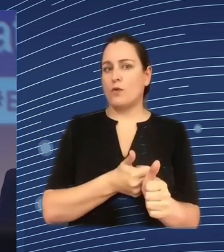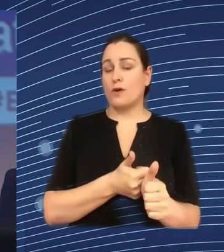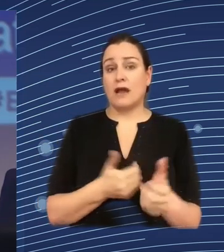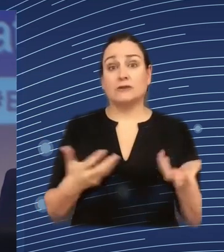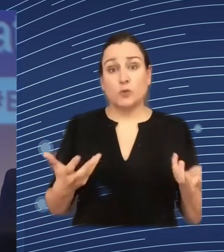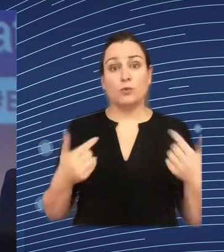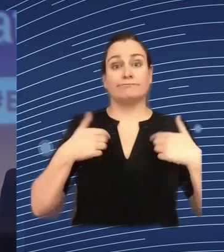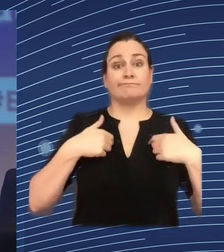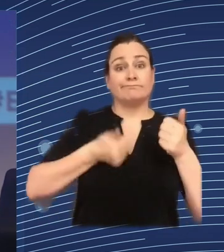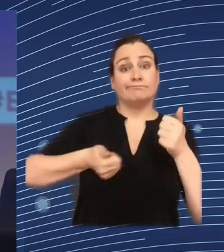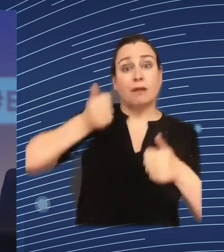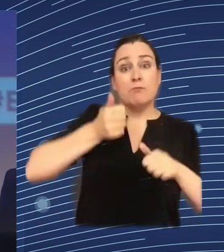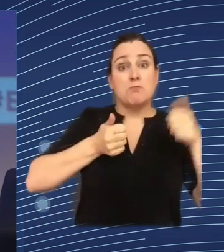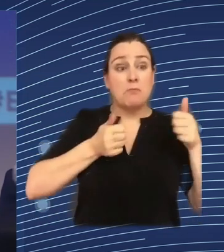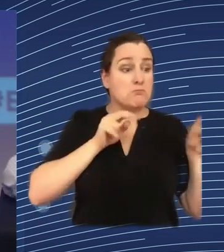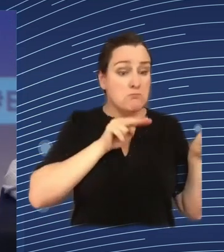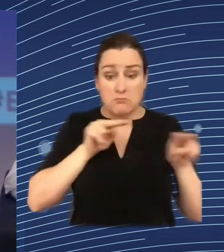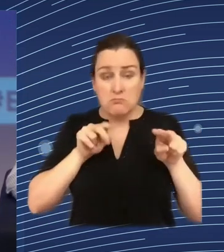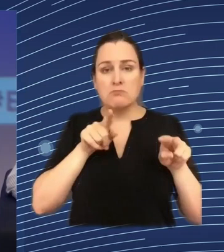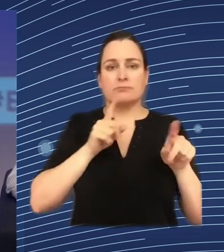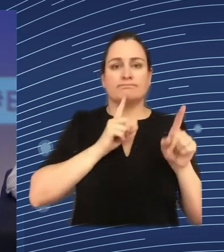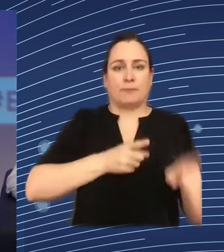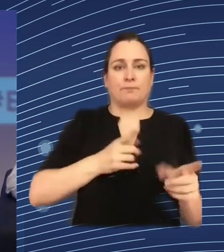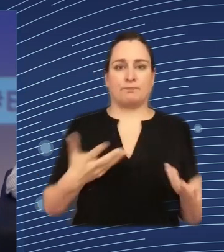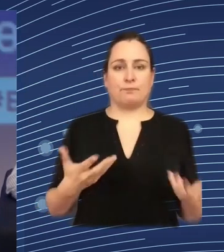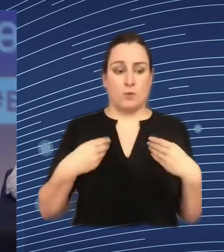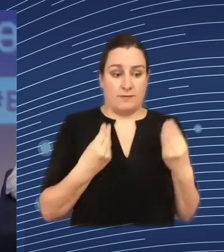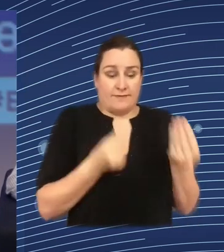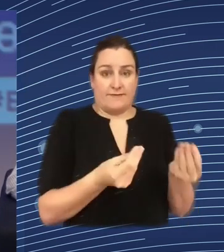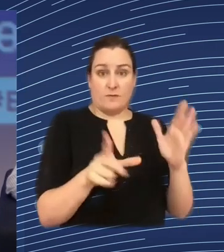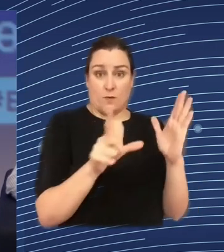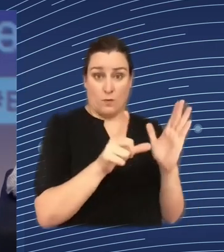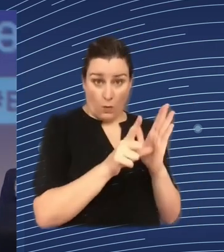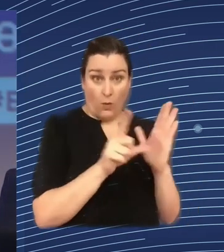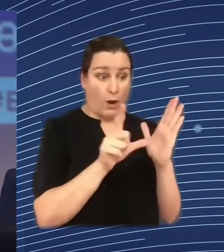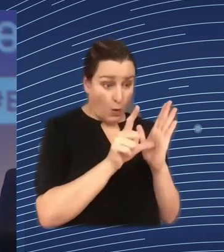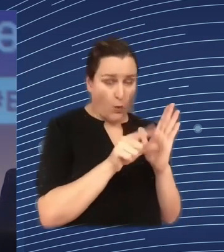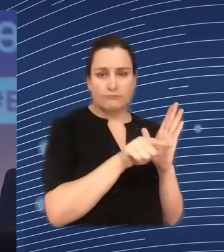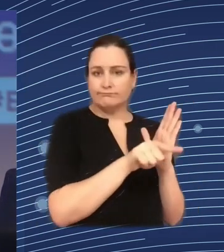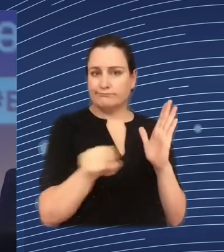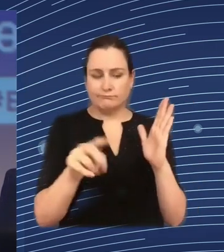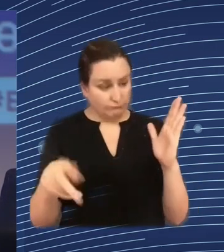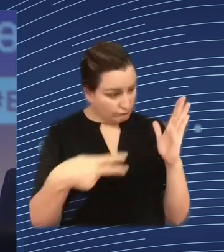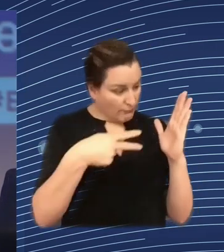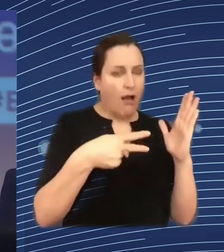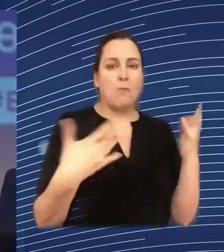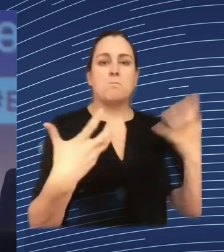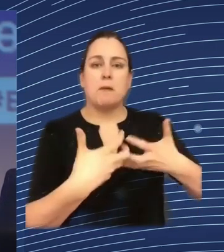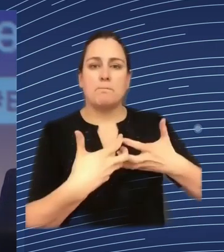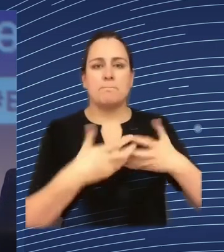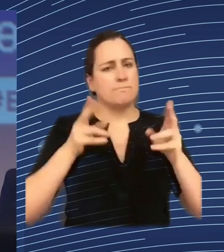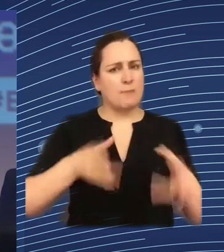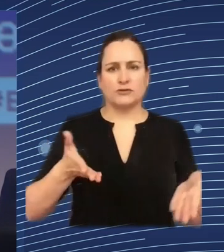um if we don't have the law we don't have any possibilities to act against